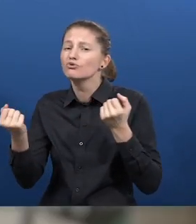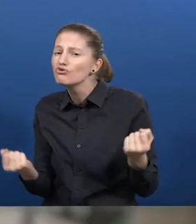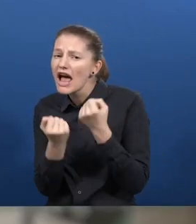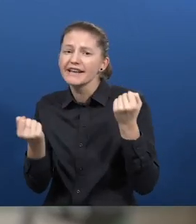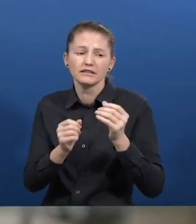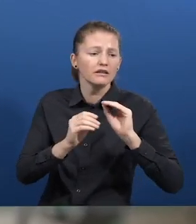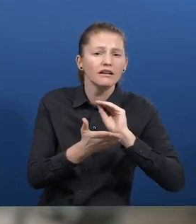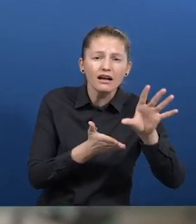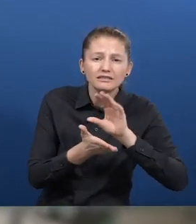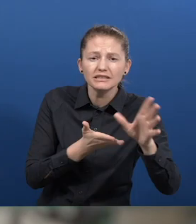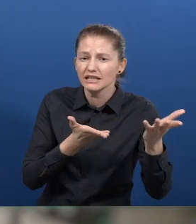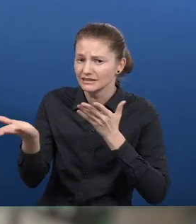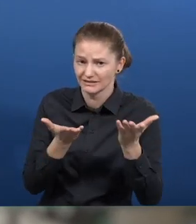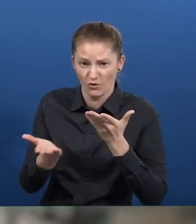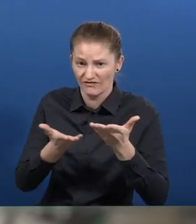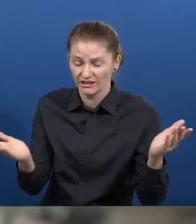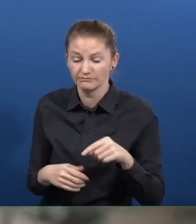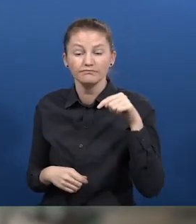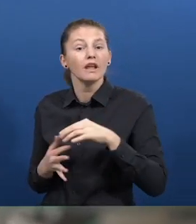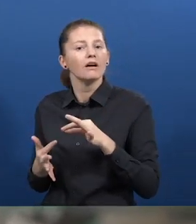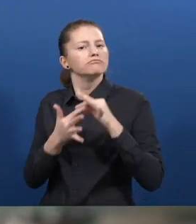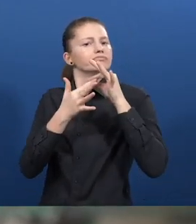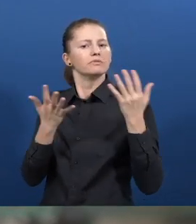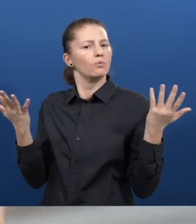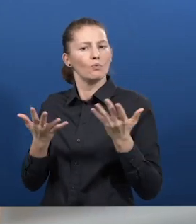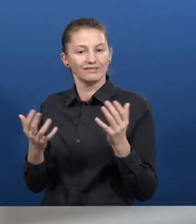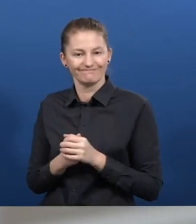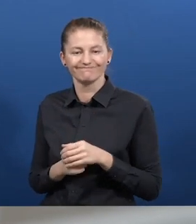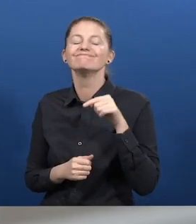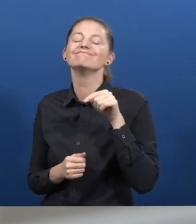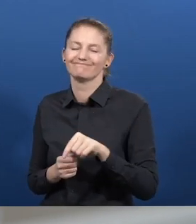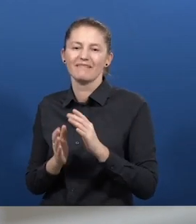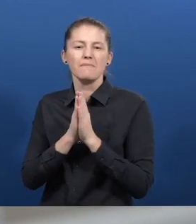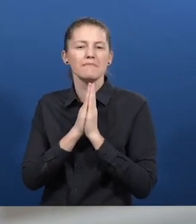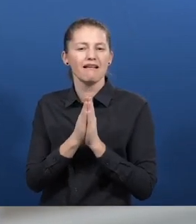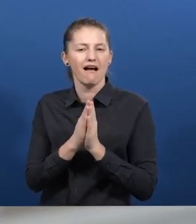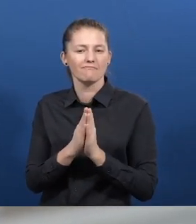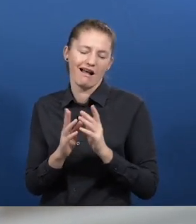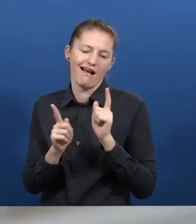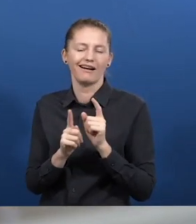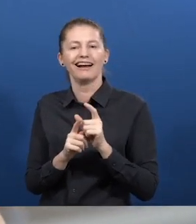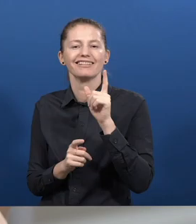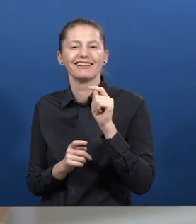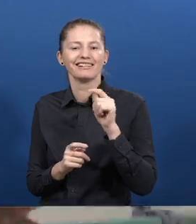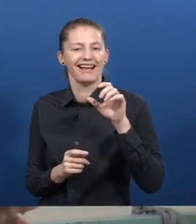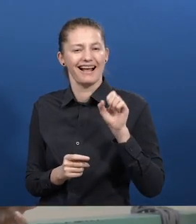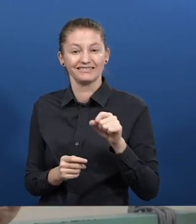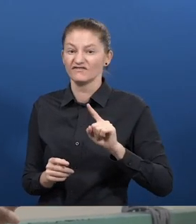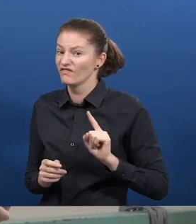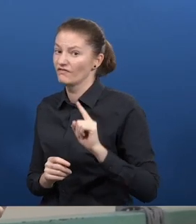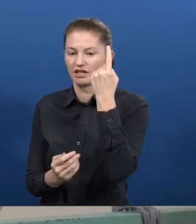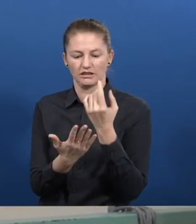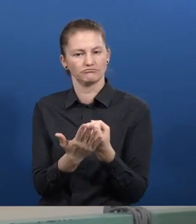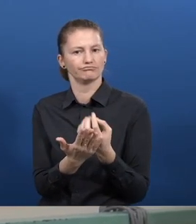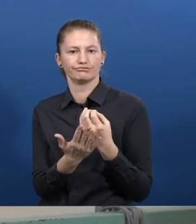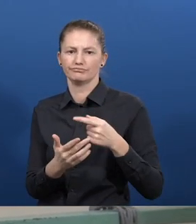SM Myanmar TTS is the first Burmese speech engine developed on Android and Windows platforms, while SM Music Reader is the